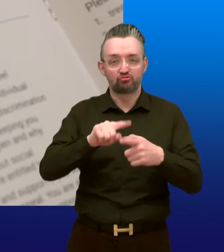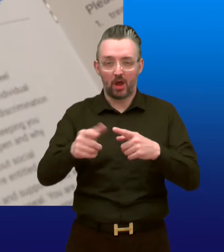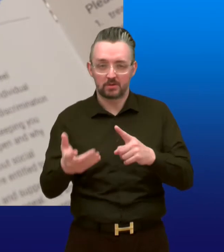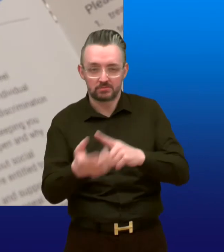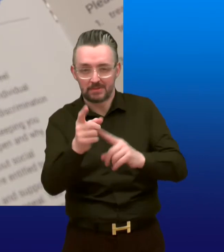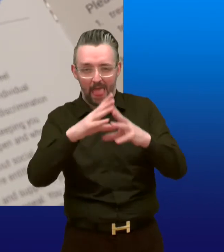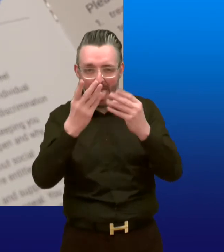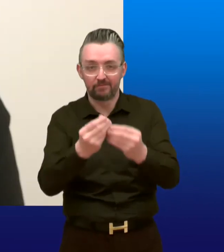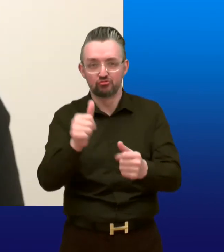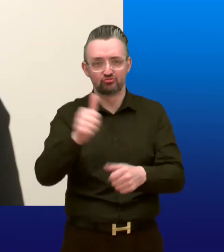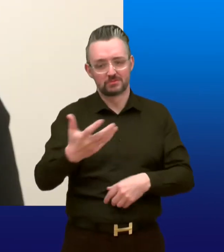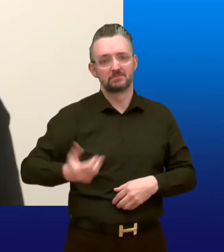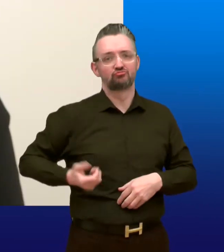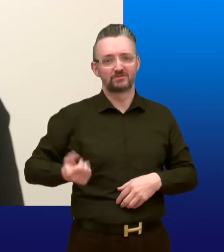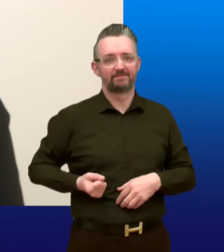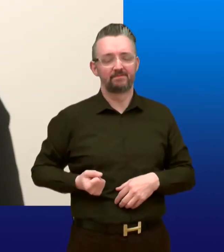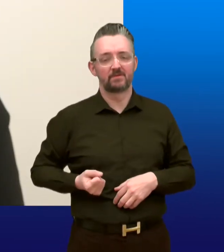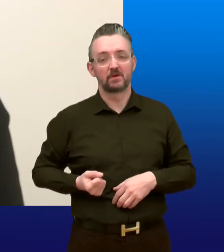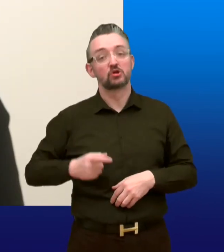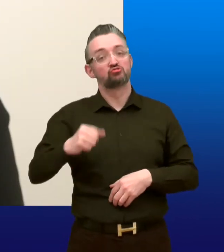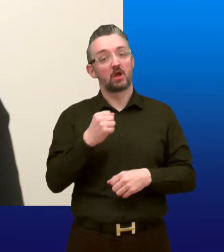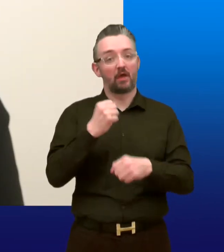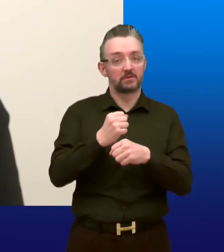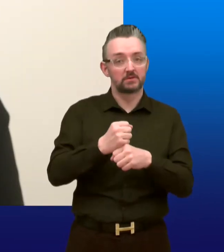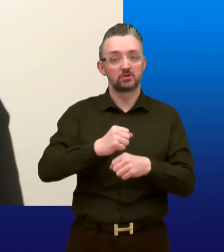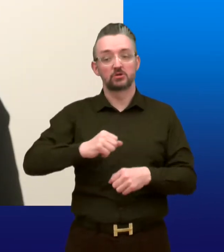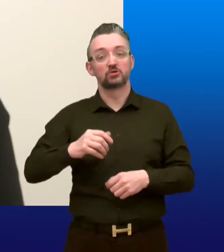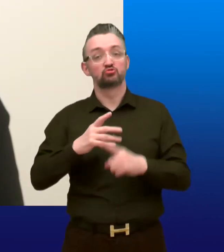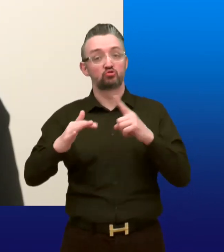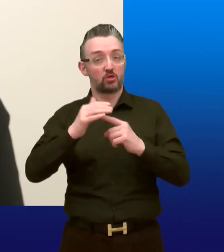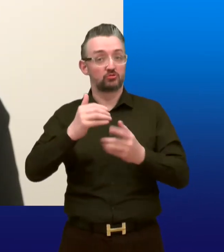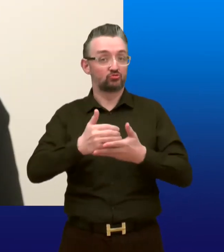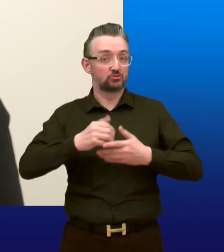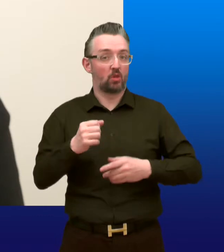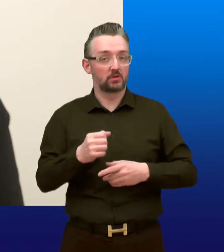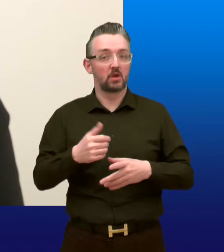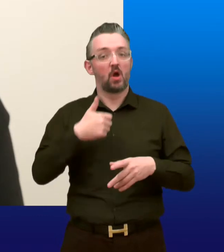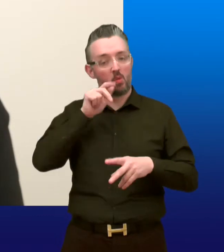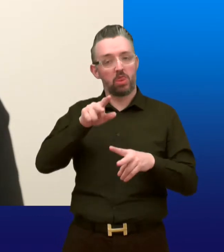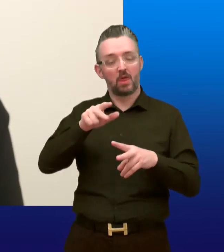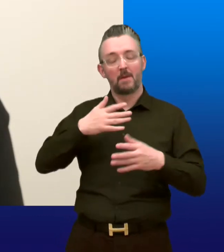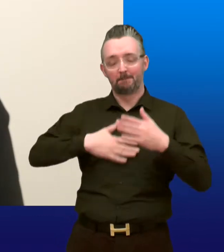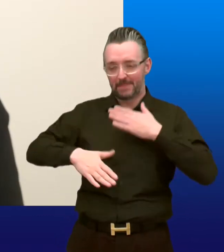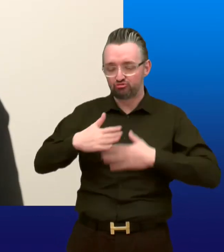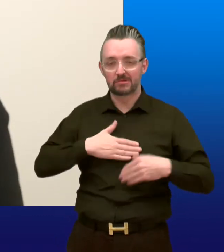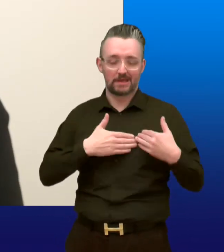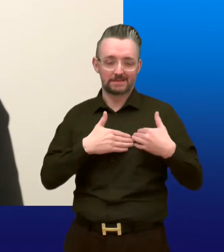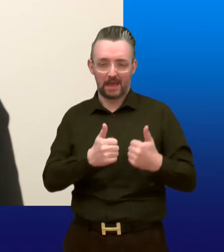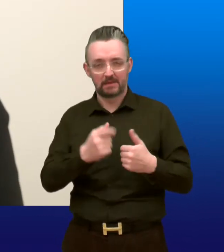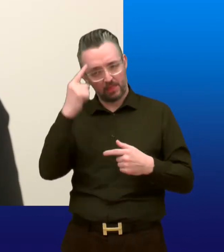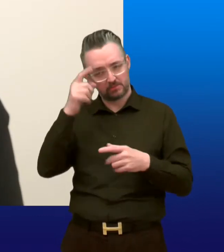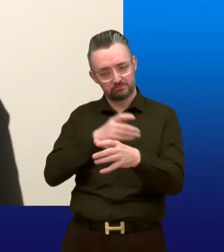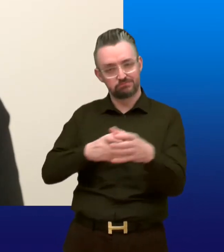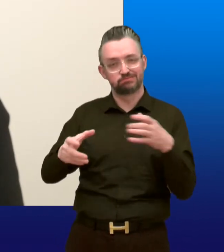you're entitled to. Social Security Scotland and the Scottish Government will 1. Be patient, kind and consider how